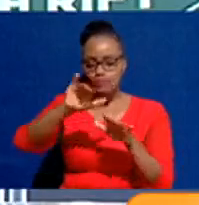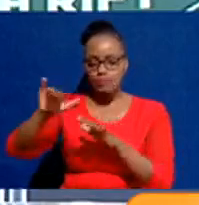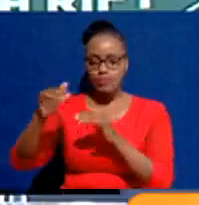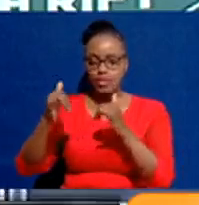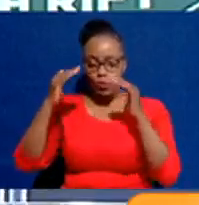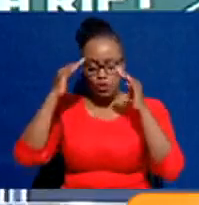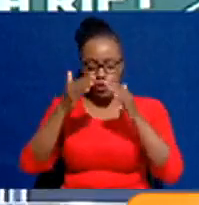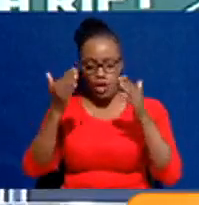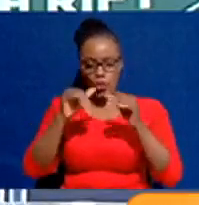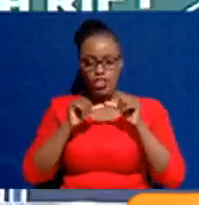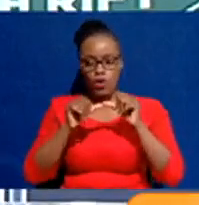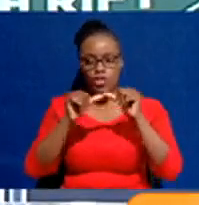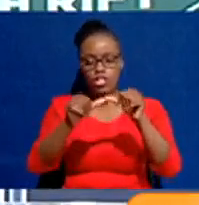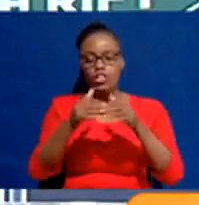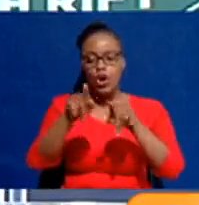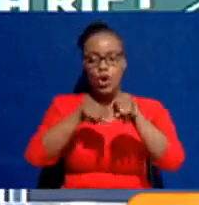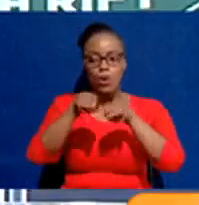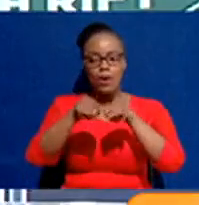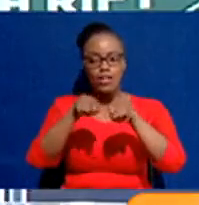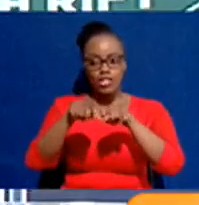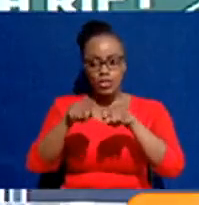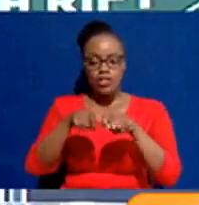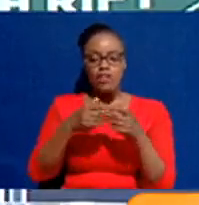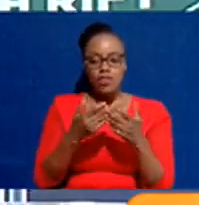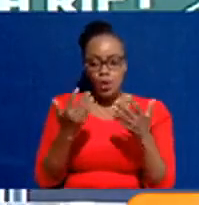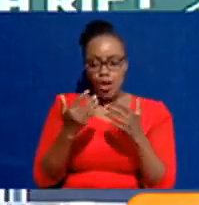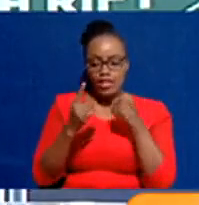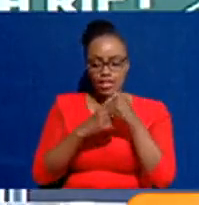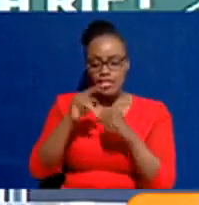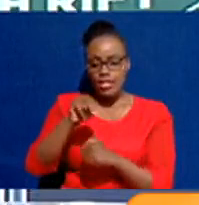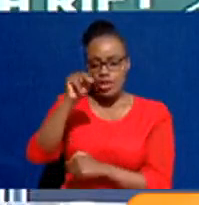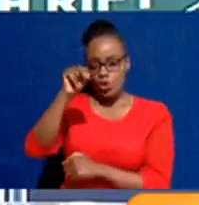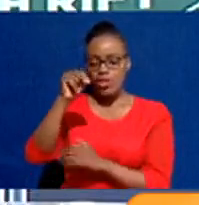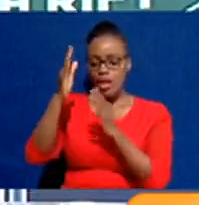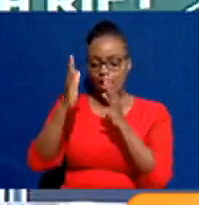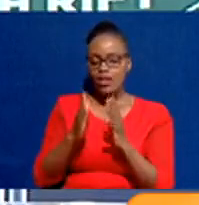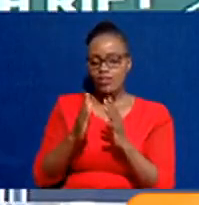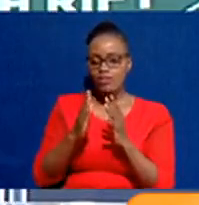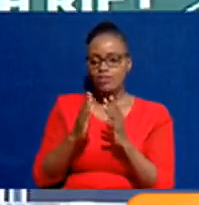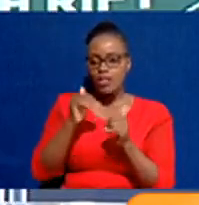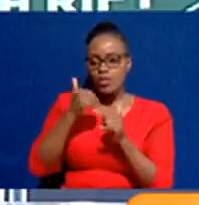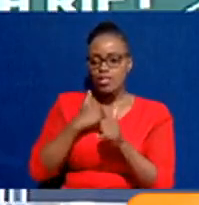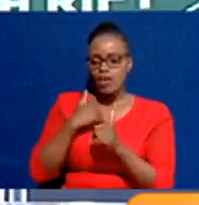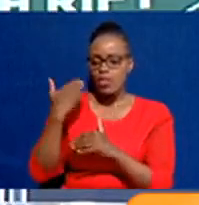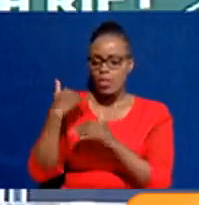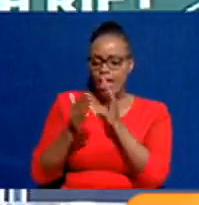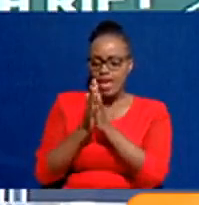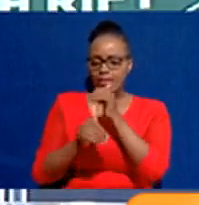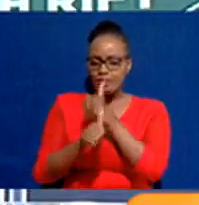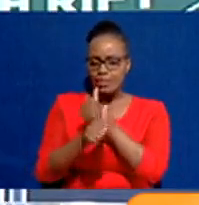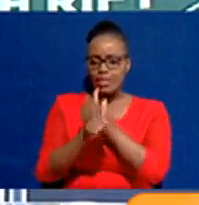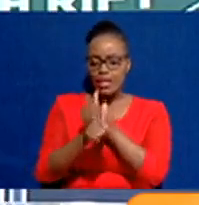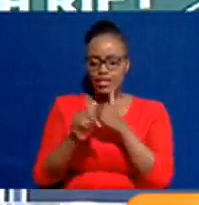We want to take you to the ongoing operation in parts of six North Rift counties termed as disturbed and dangerous.